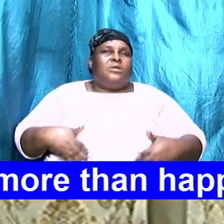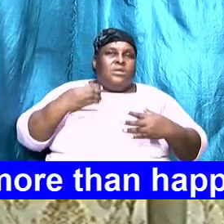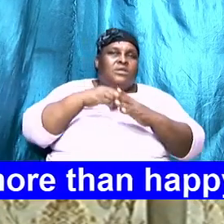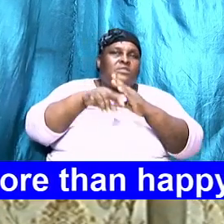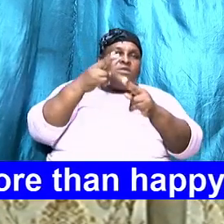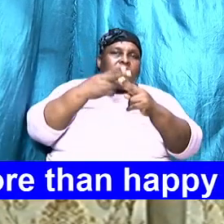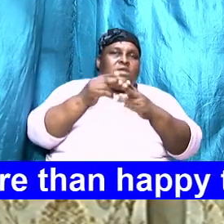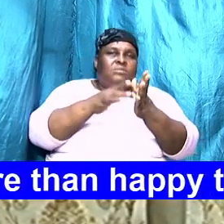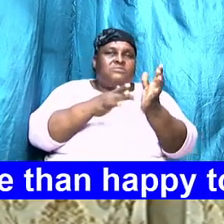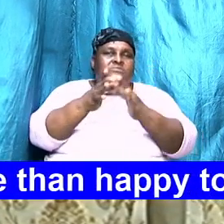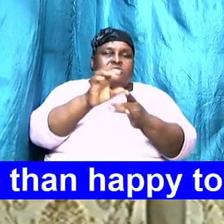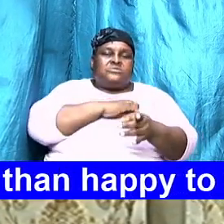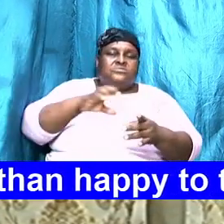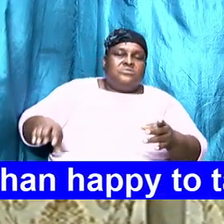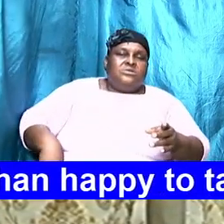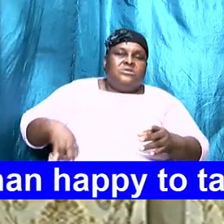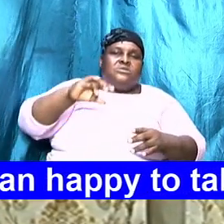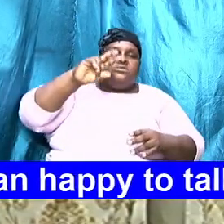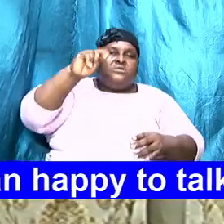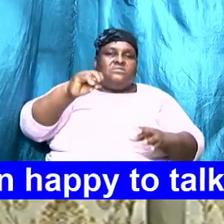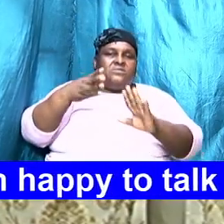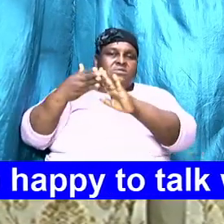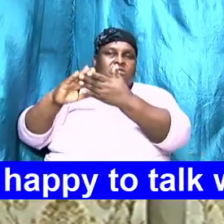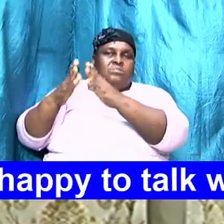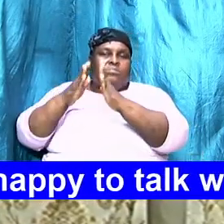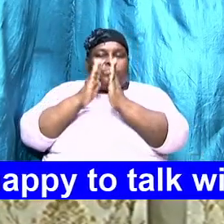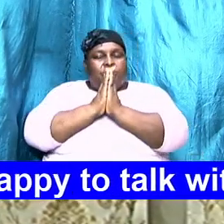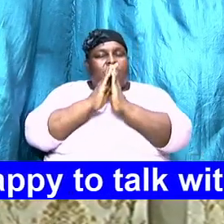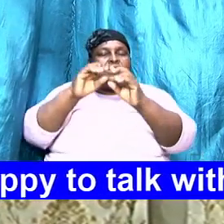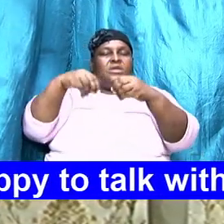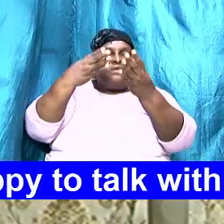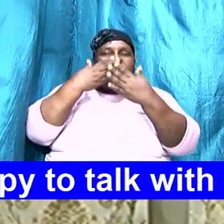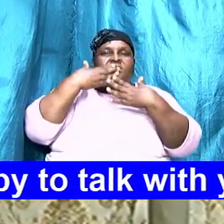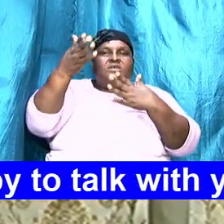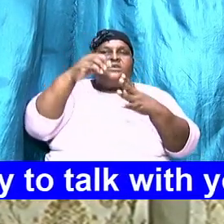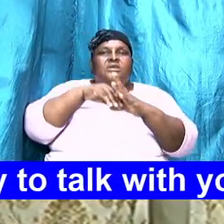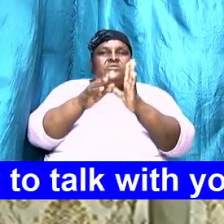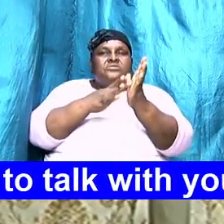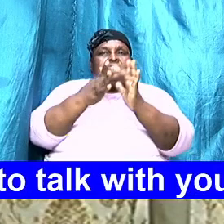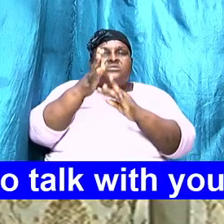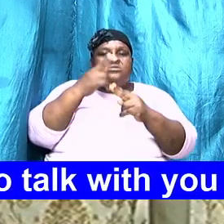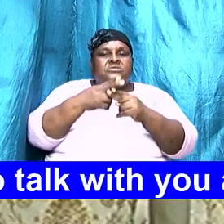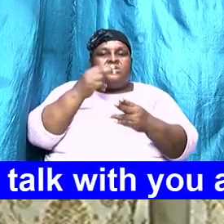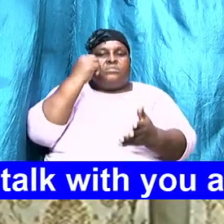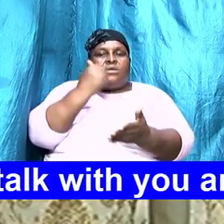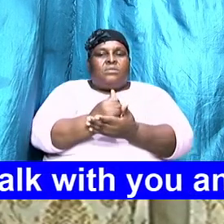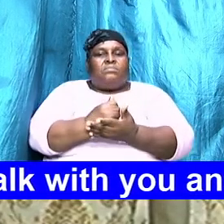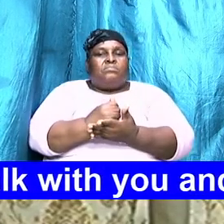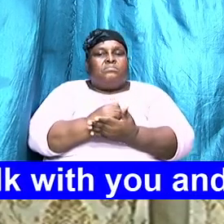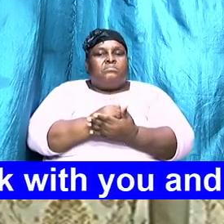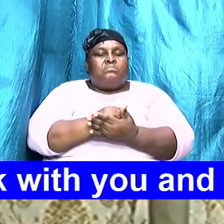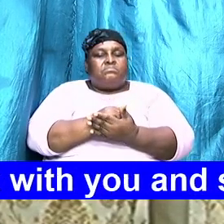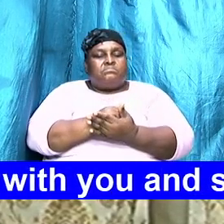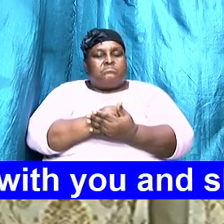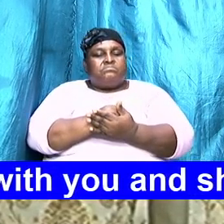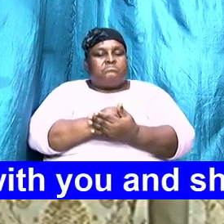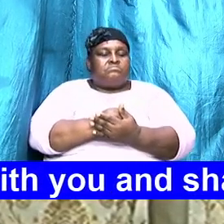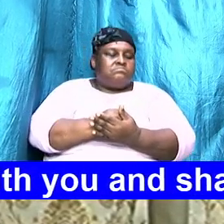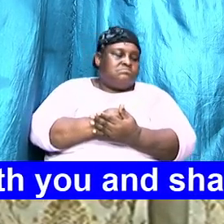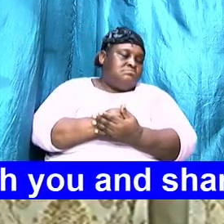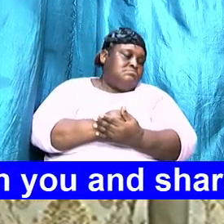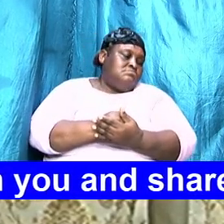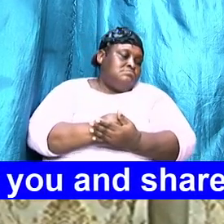Jesus Christ of Nazareth we pray and we give you thanks in Jesus name amen amen